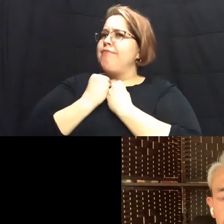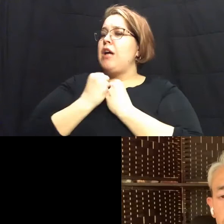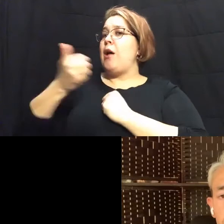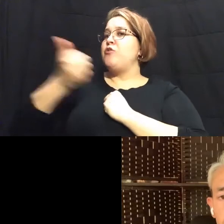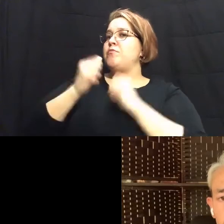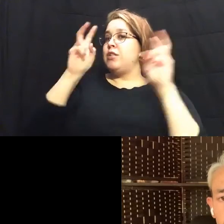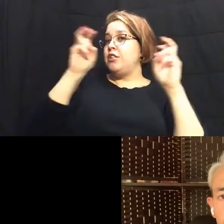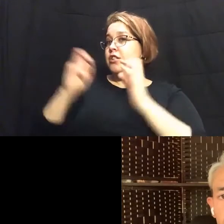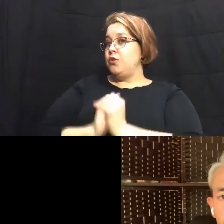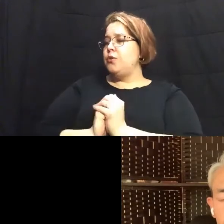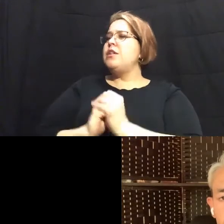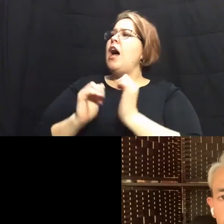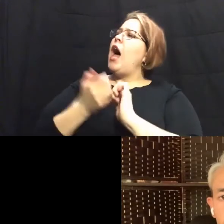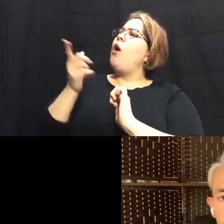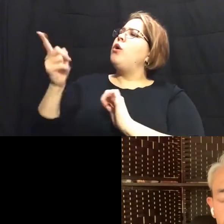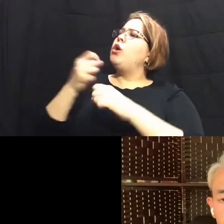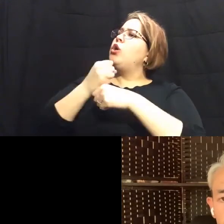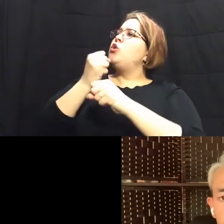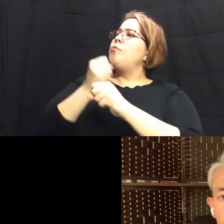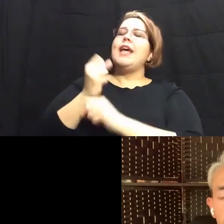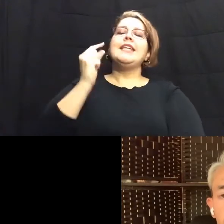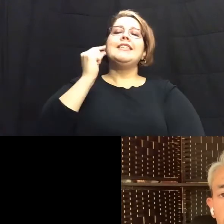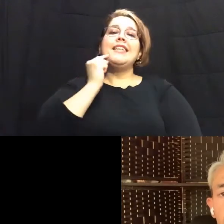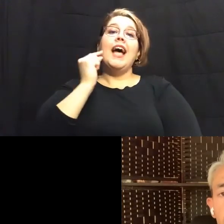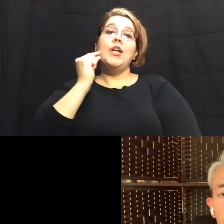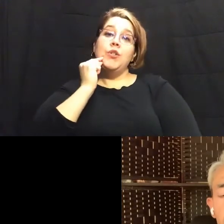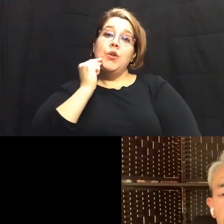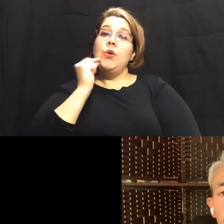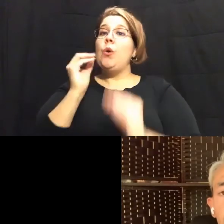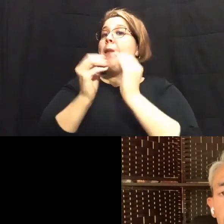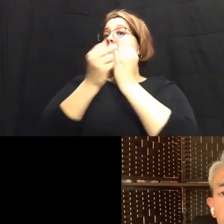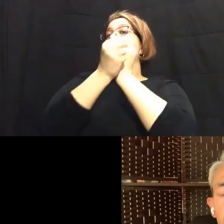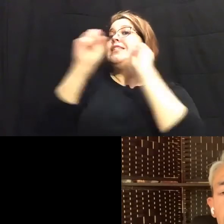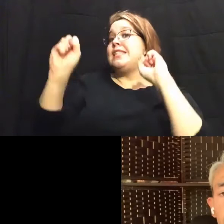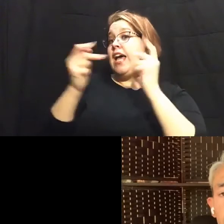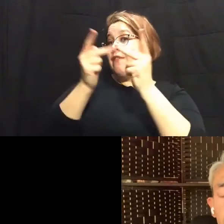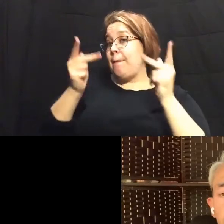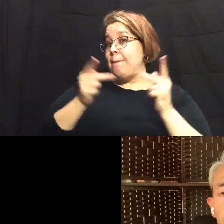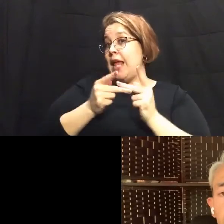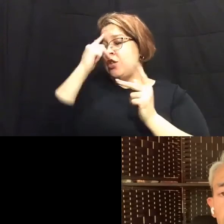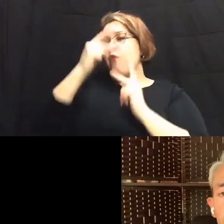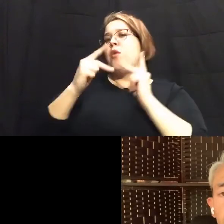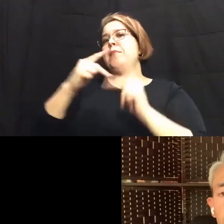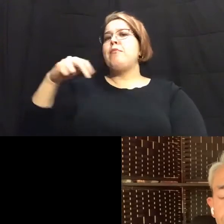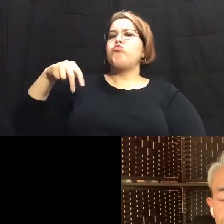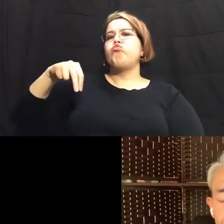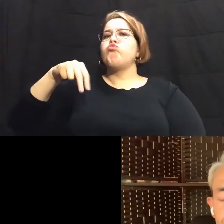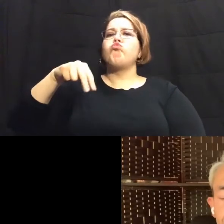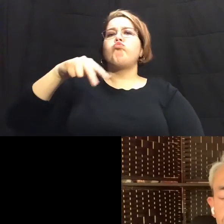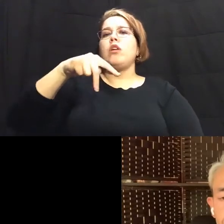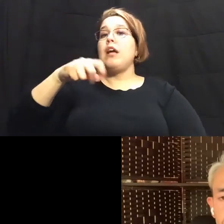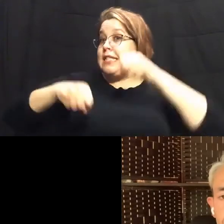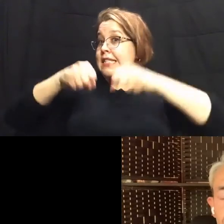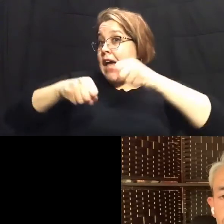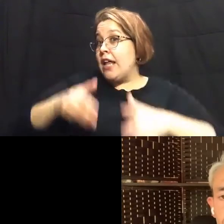how will you make san antonio a safer place for pedestrians cyclists and